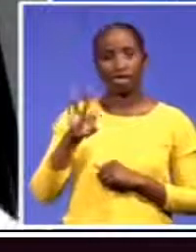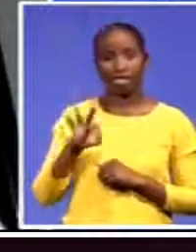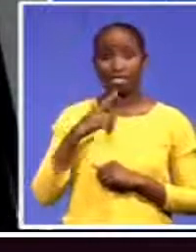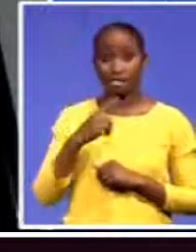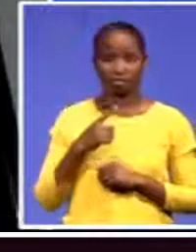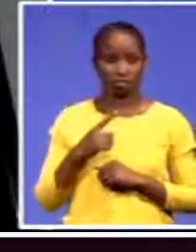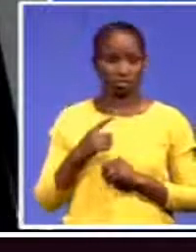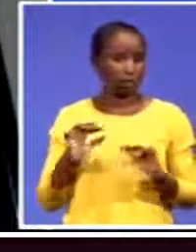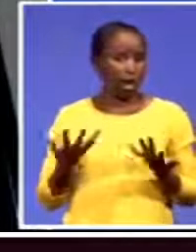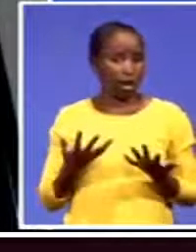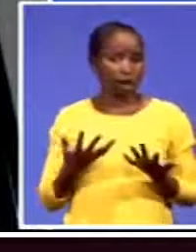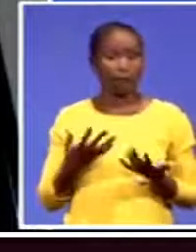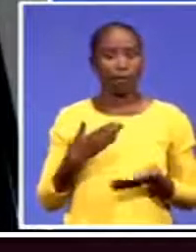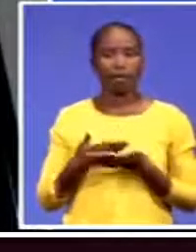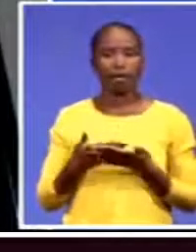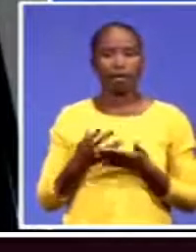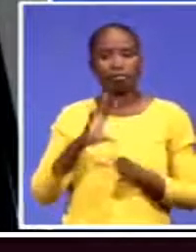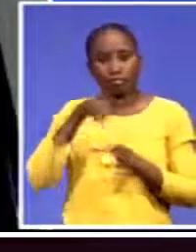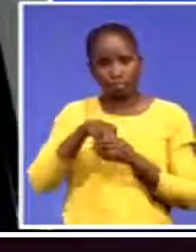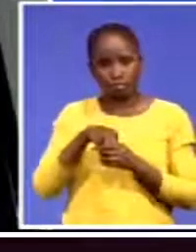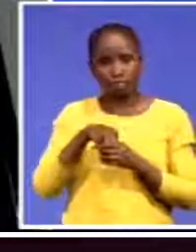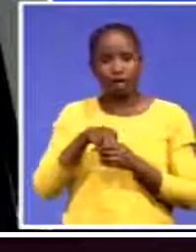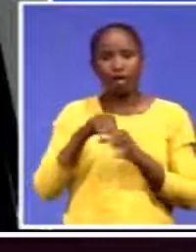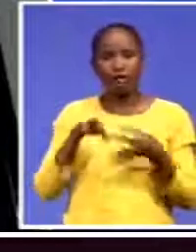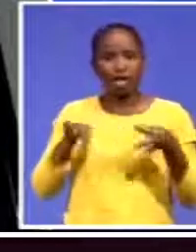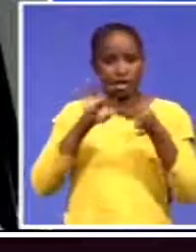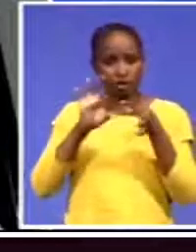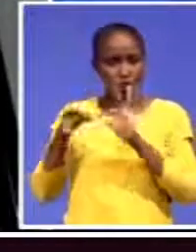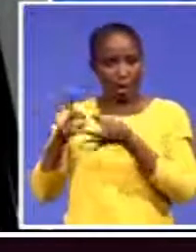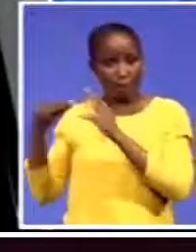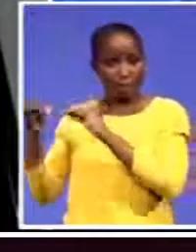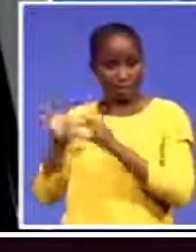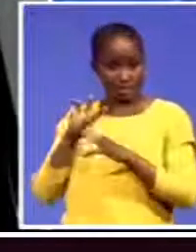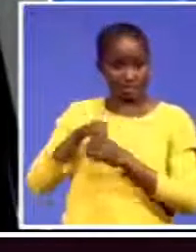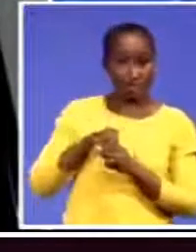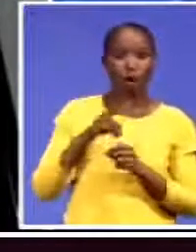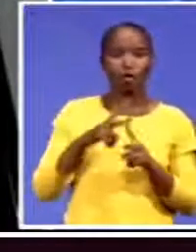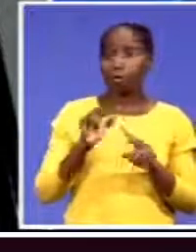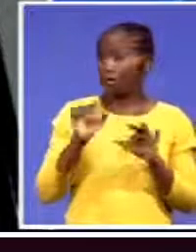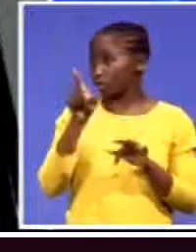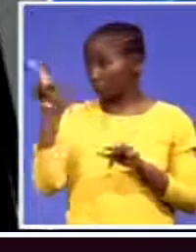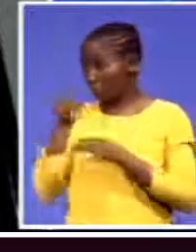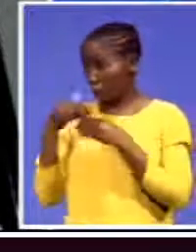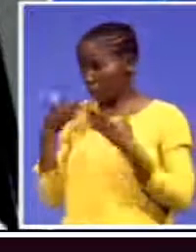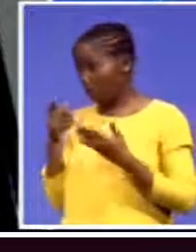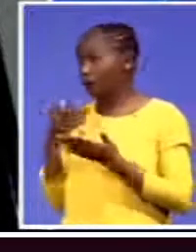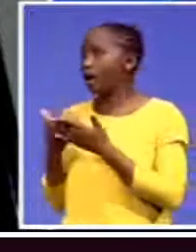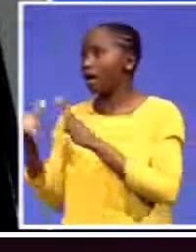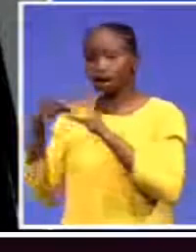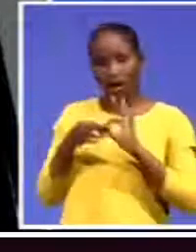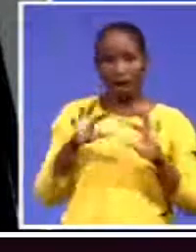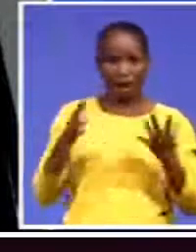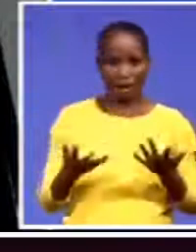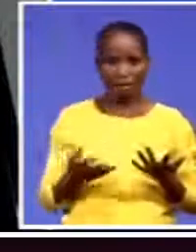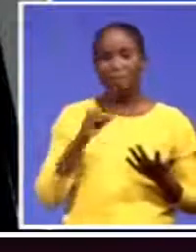value chain and the wider ecosystem, even with people that we don't do business with? So it's become very clear to negotiators that the African